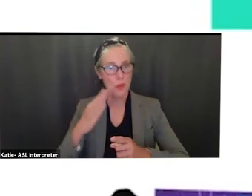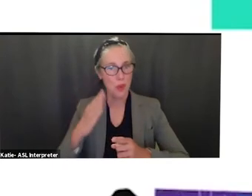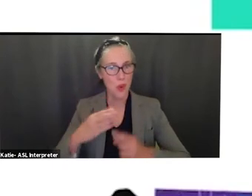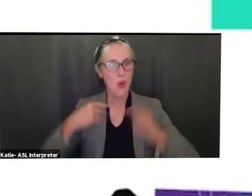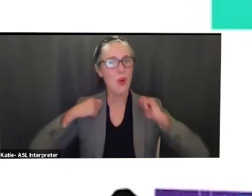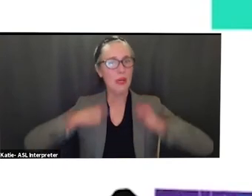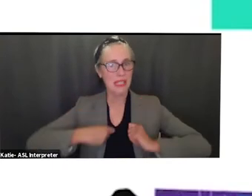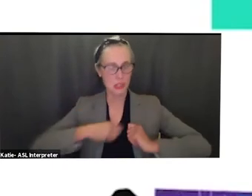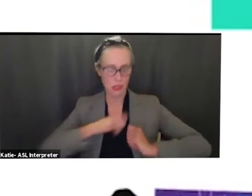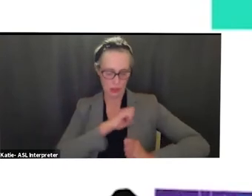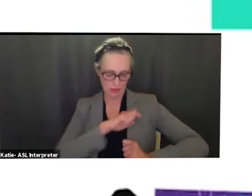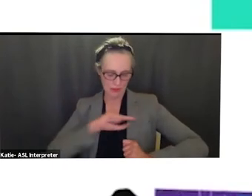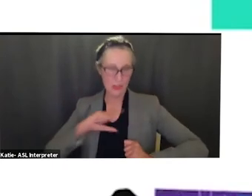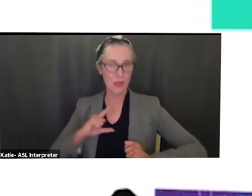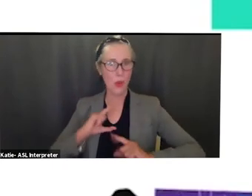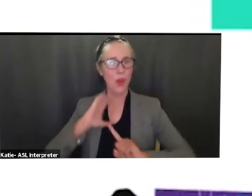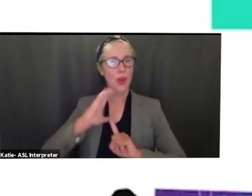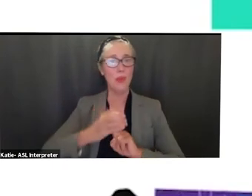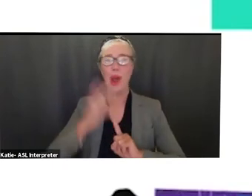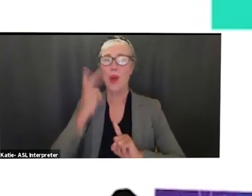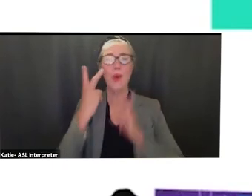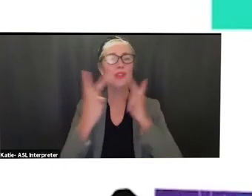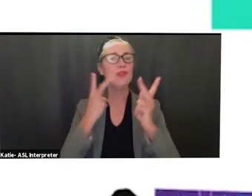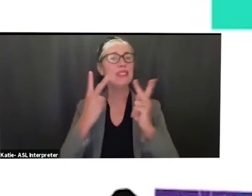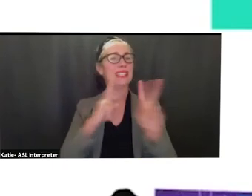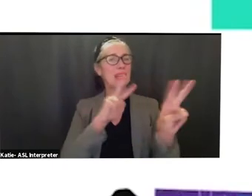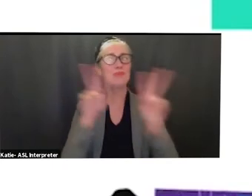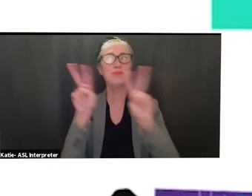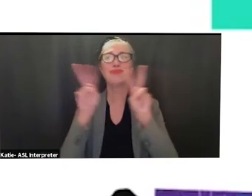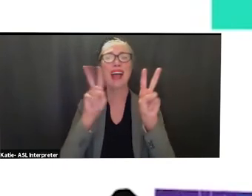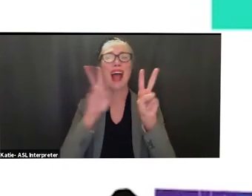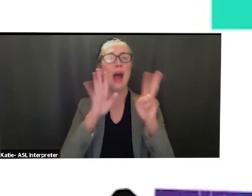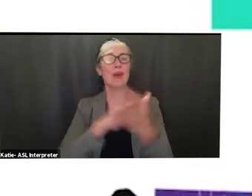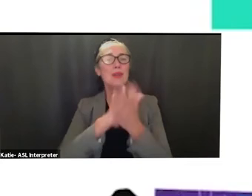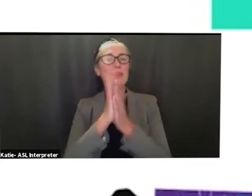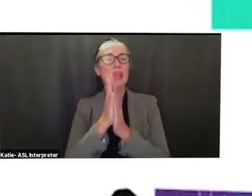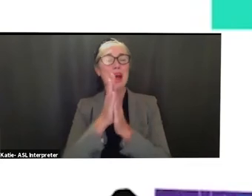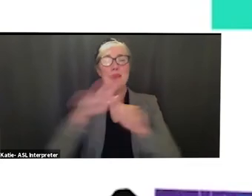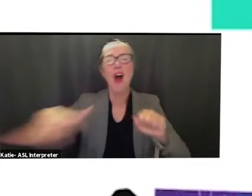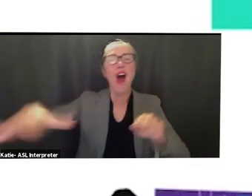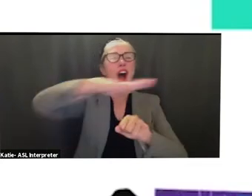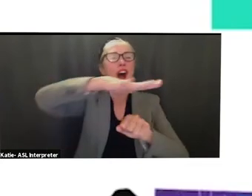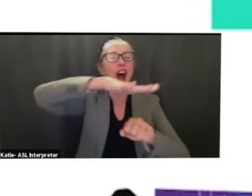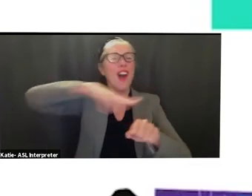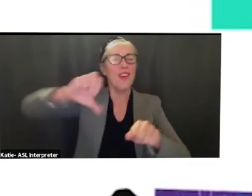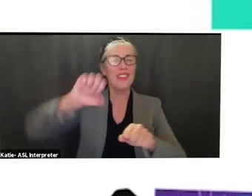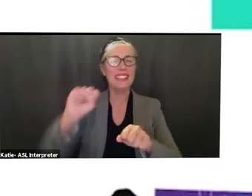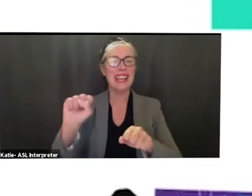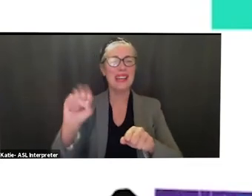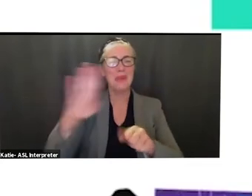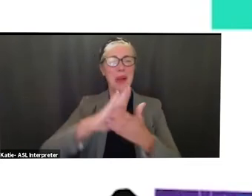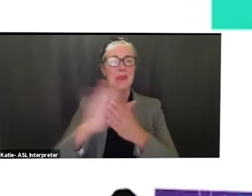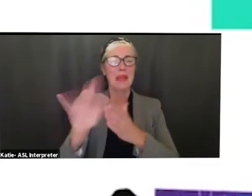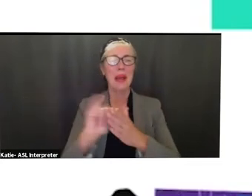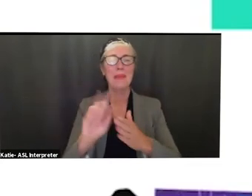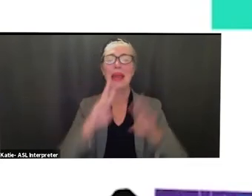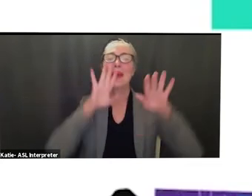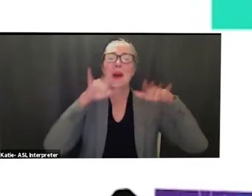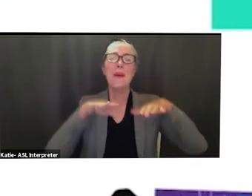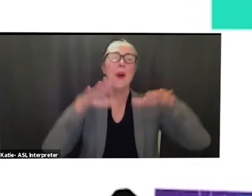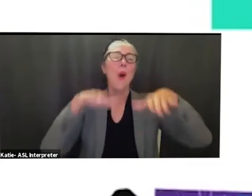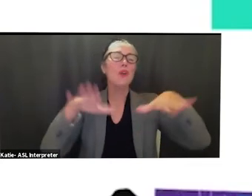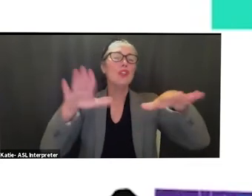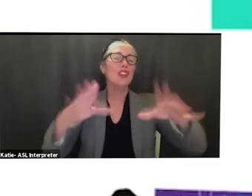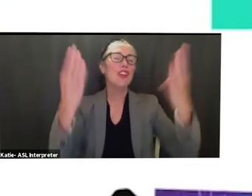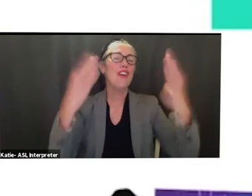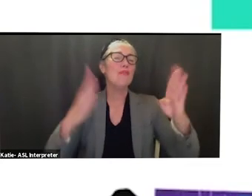-shirts i want to see all the blue the sea of blue um across santa barbara uh you can be sure that i